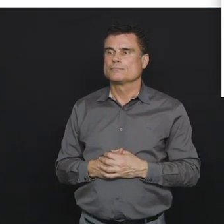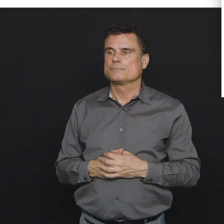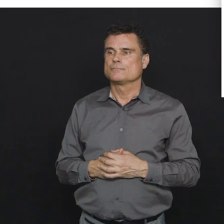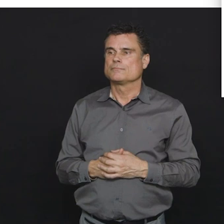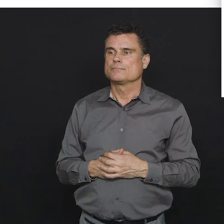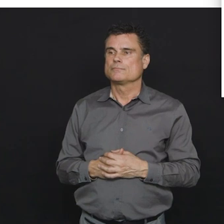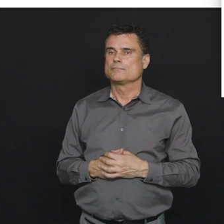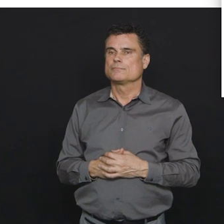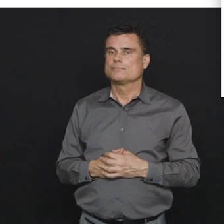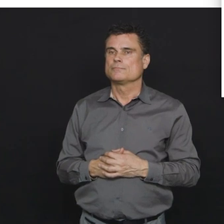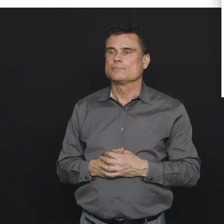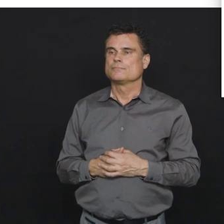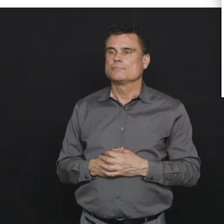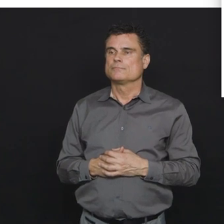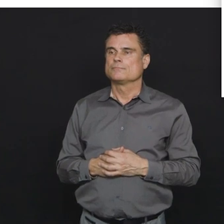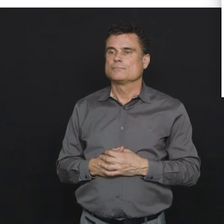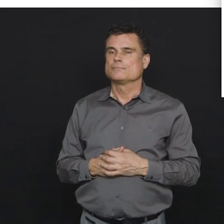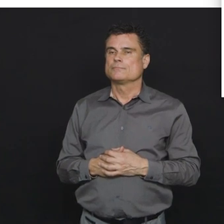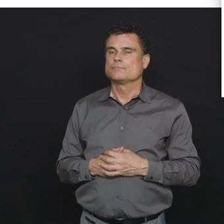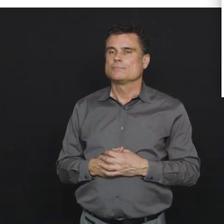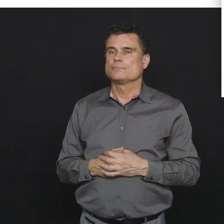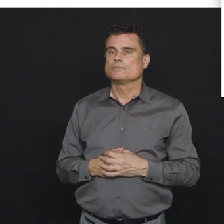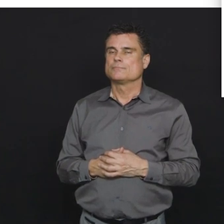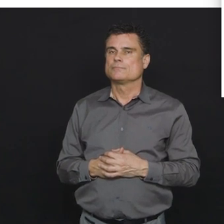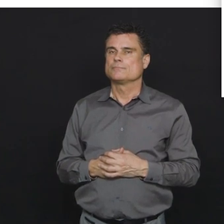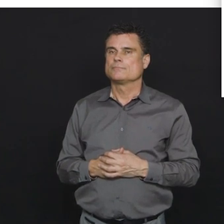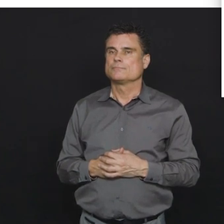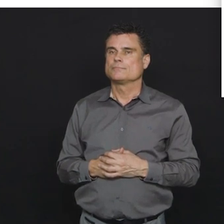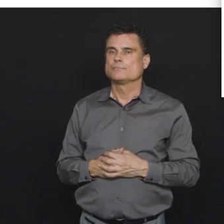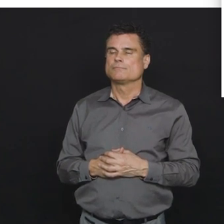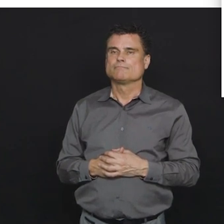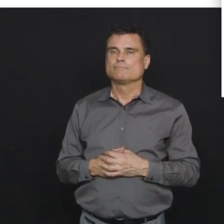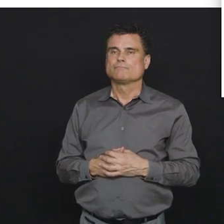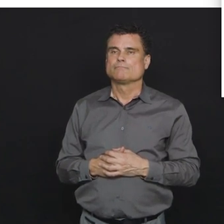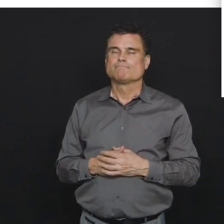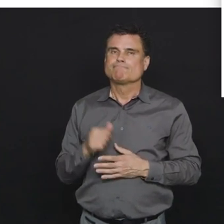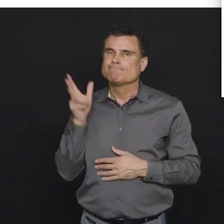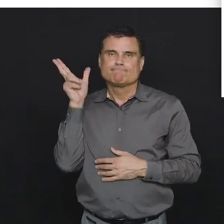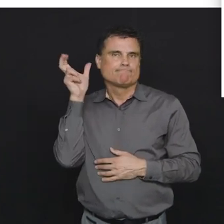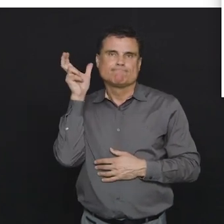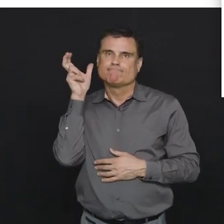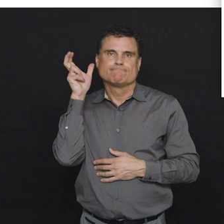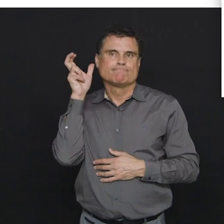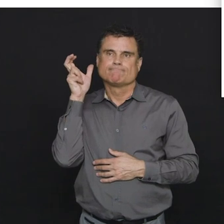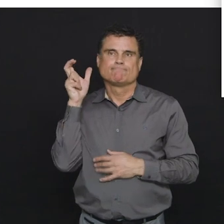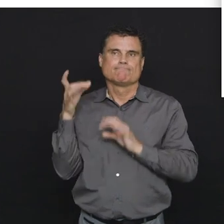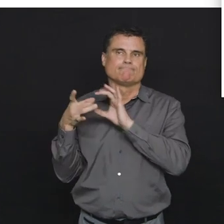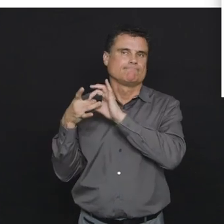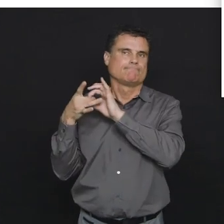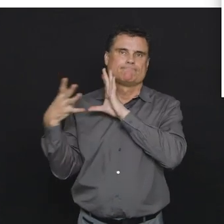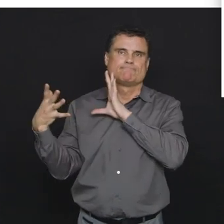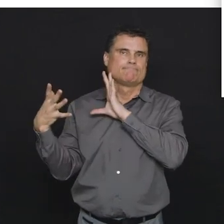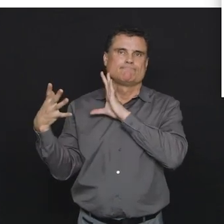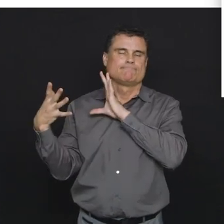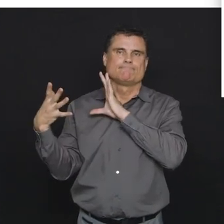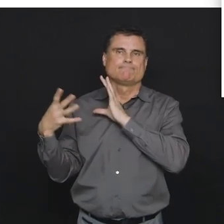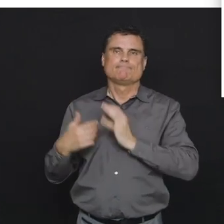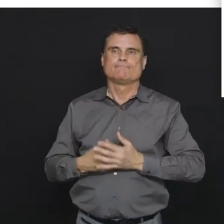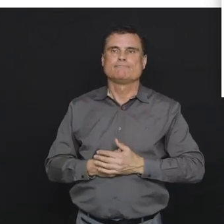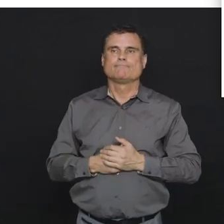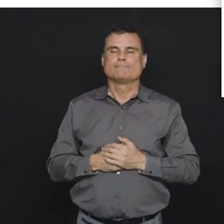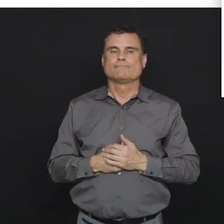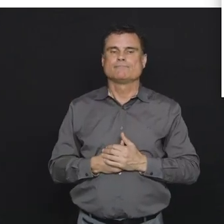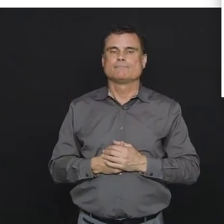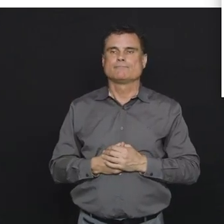team from the BCCDC and an operational capacity modeling team that has assessed our capacity as a province